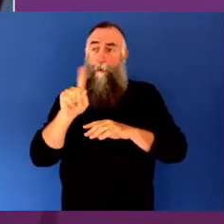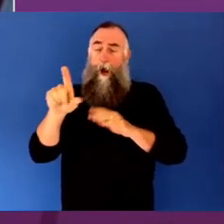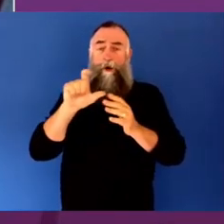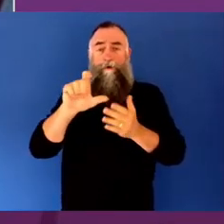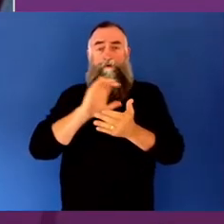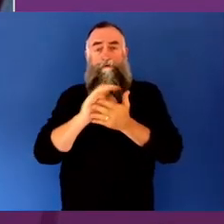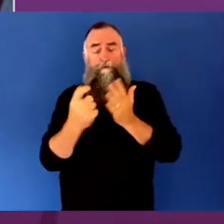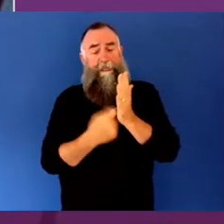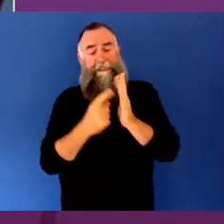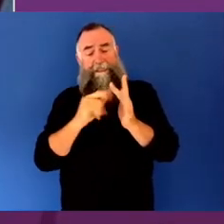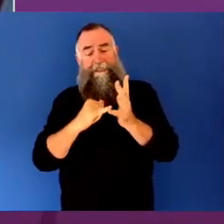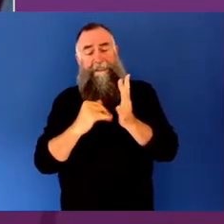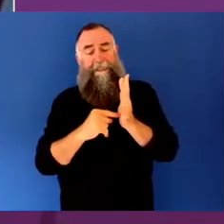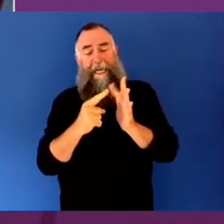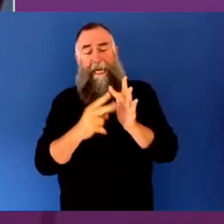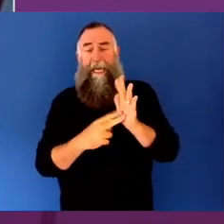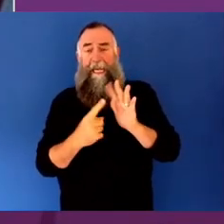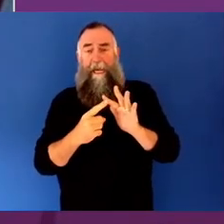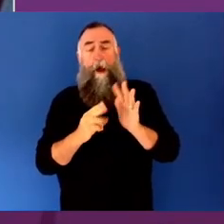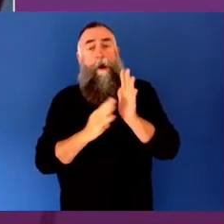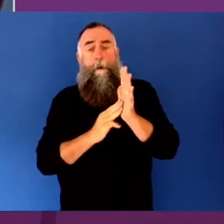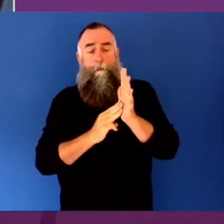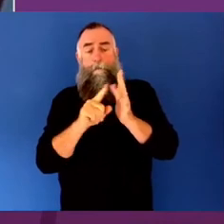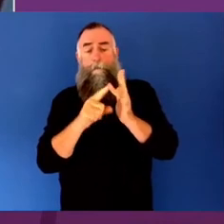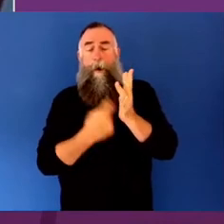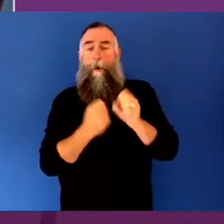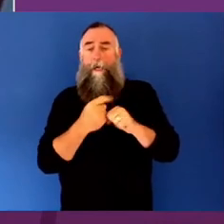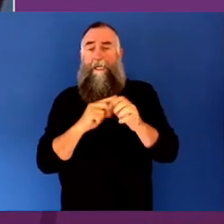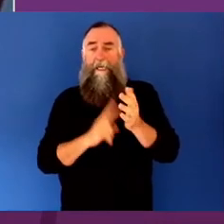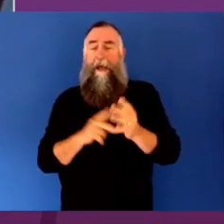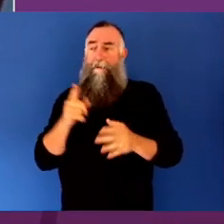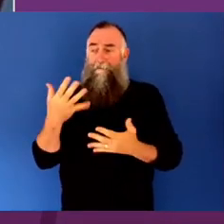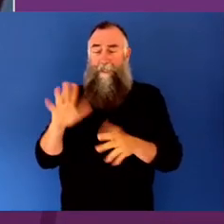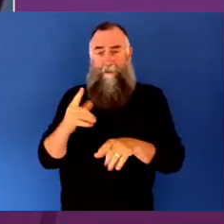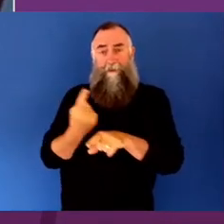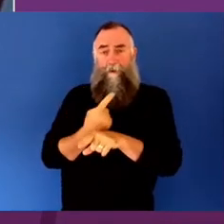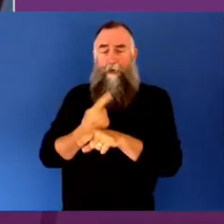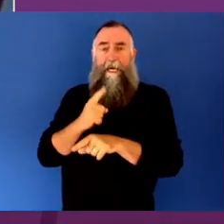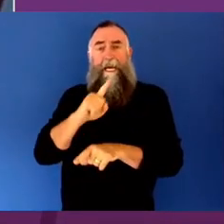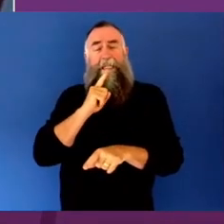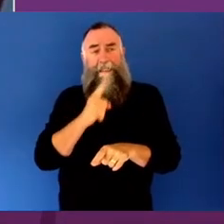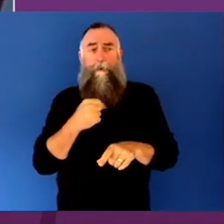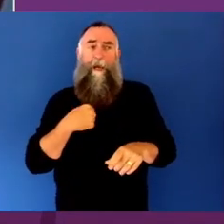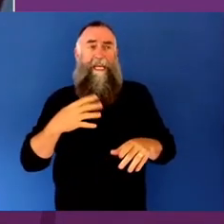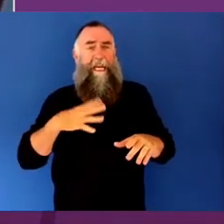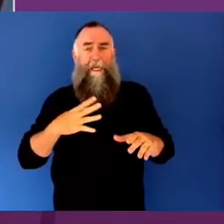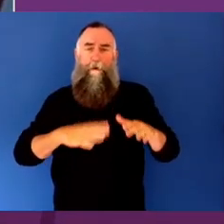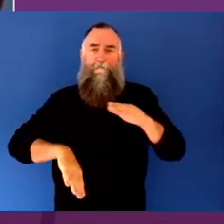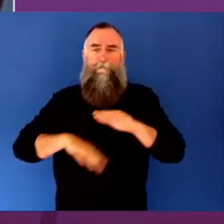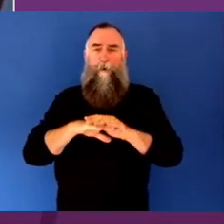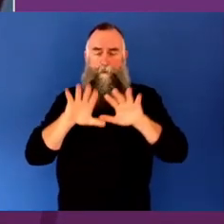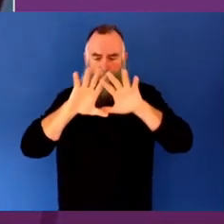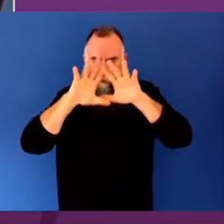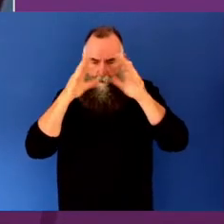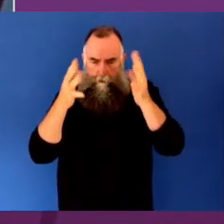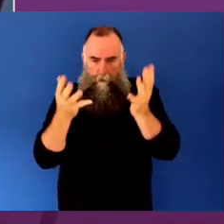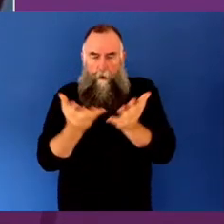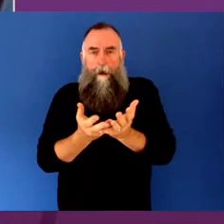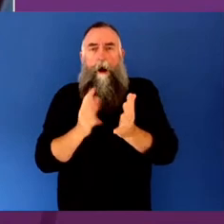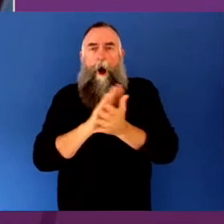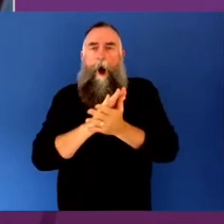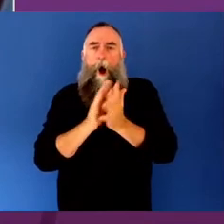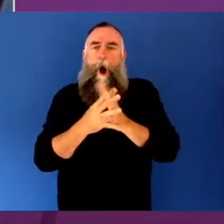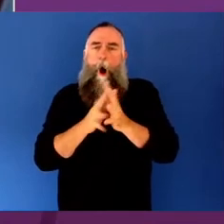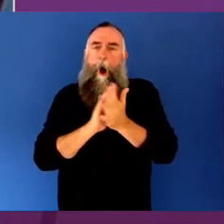it needs to be holistic, unique, individual and self-determined and integrated into every